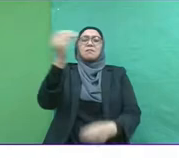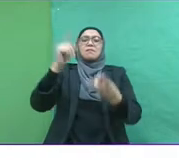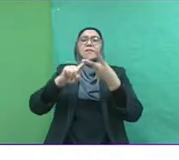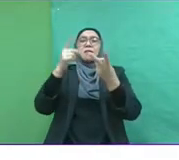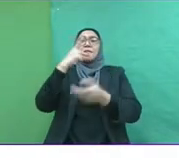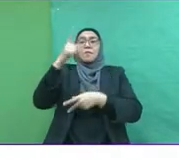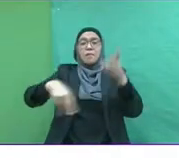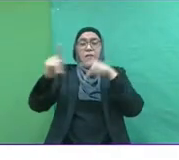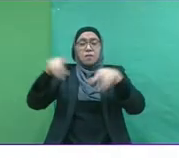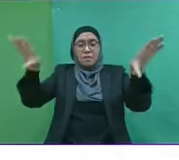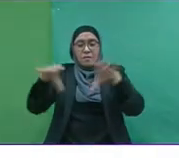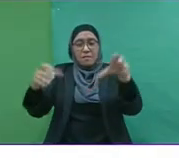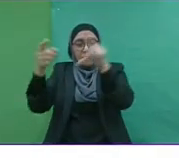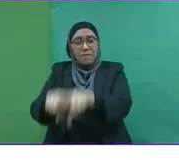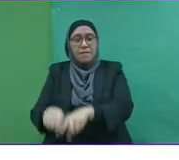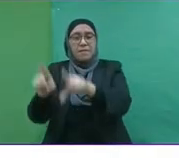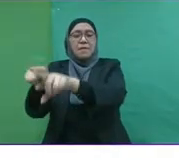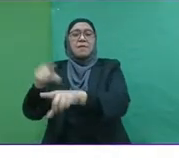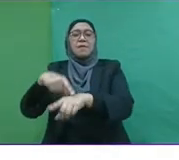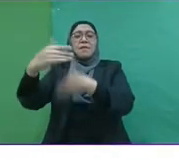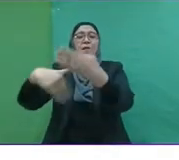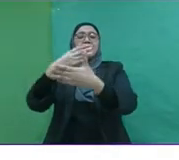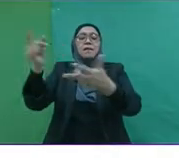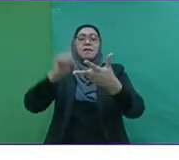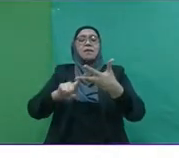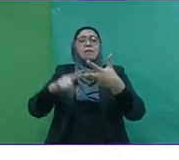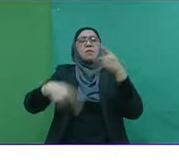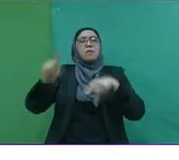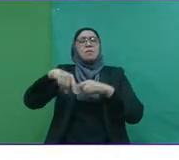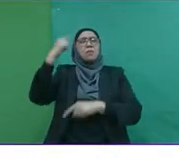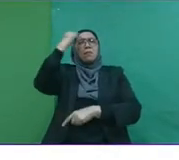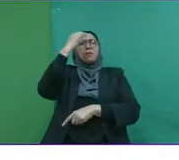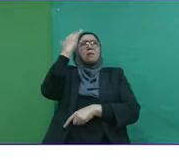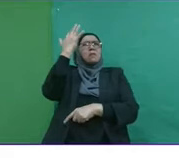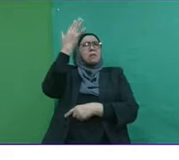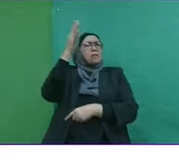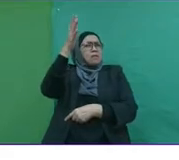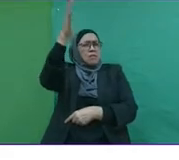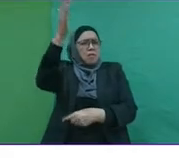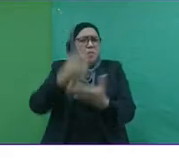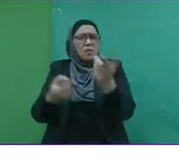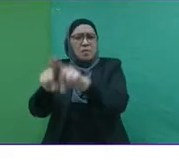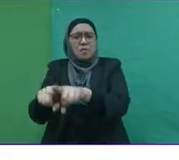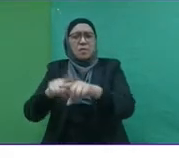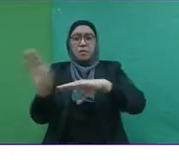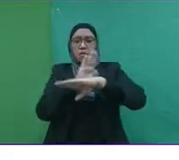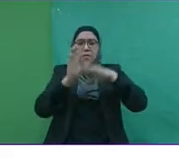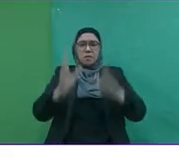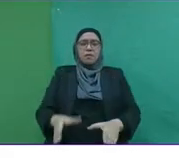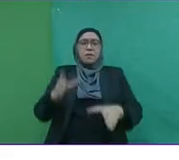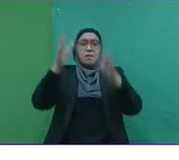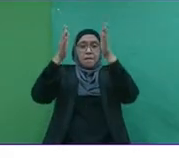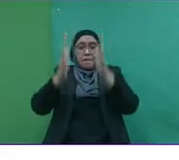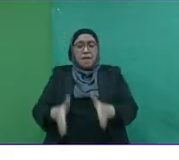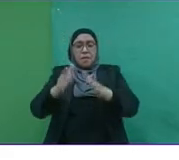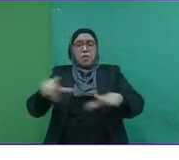who make things happen, and people who sometimes wondered what happened. Entrepreneurs are people who make things happen